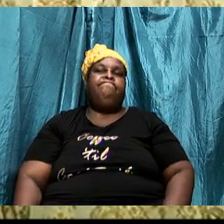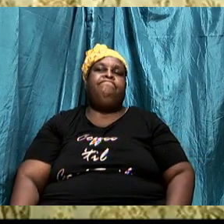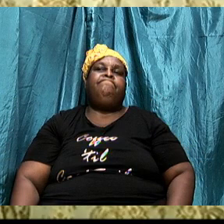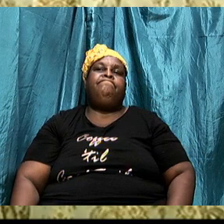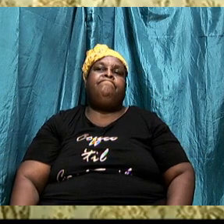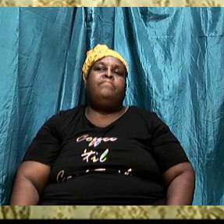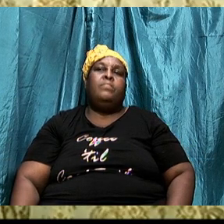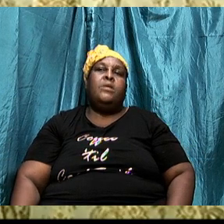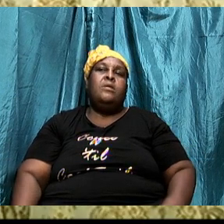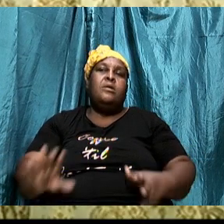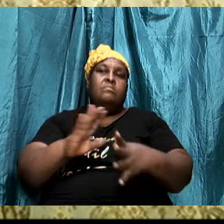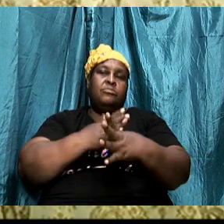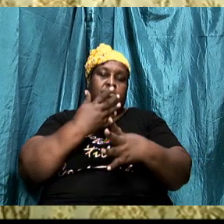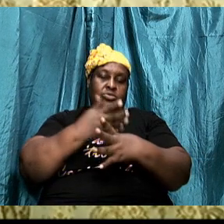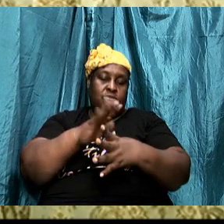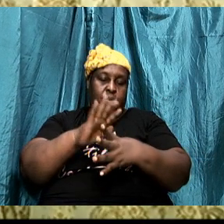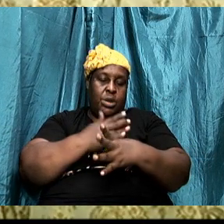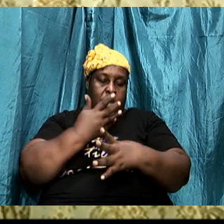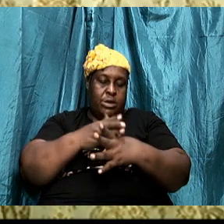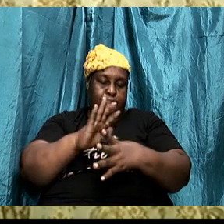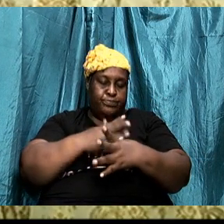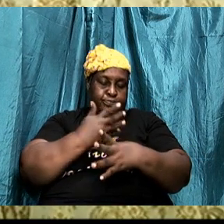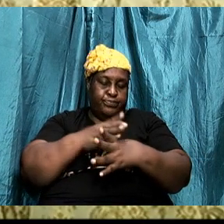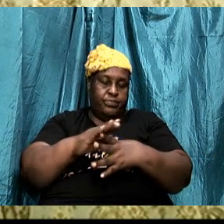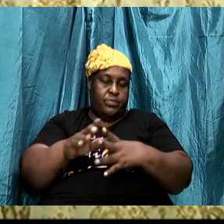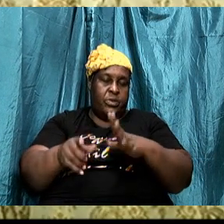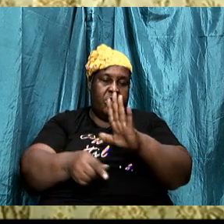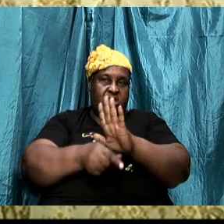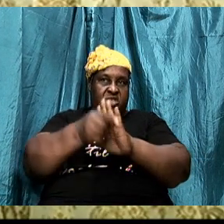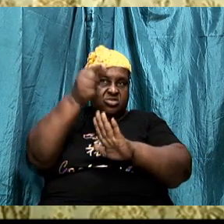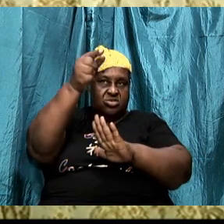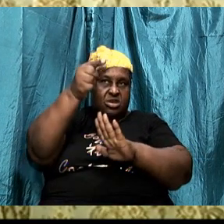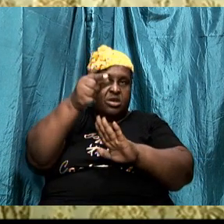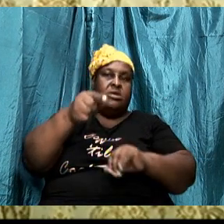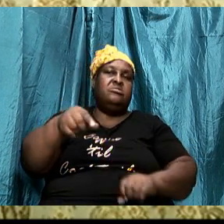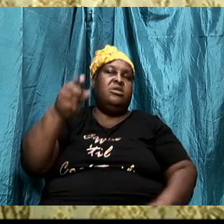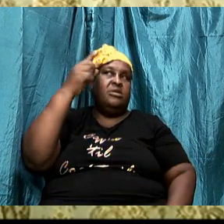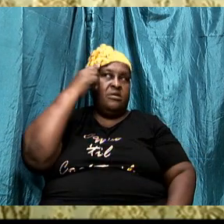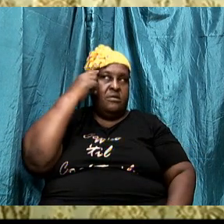between the giant and David.